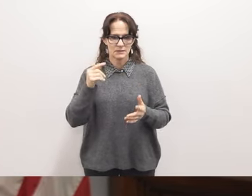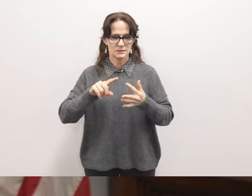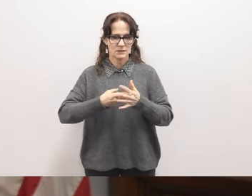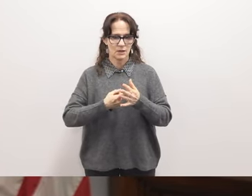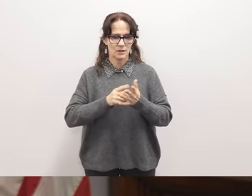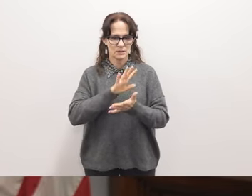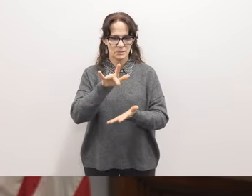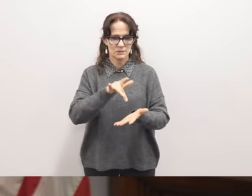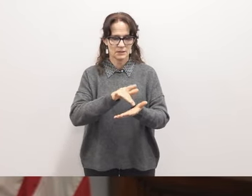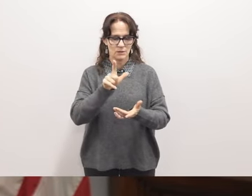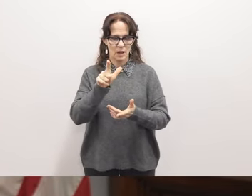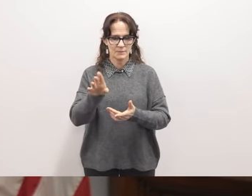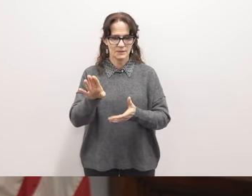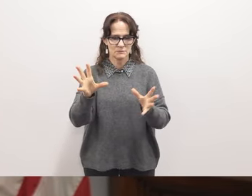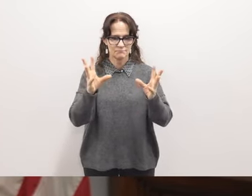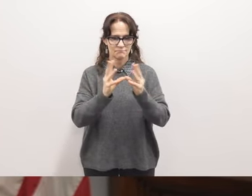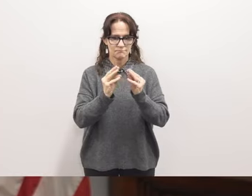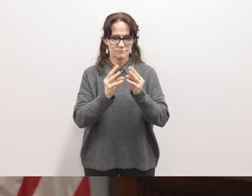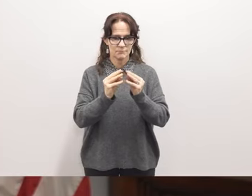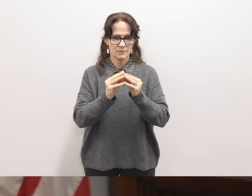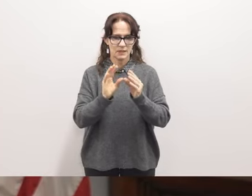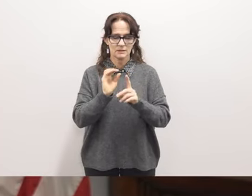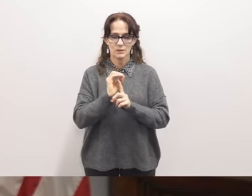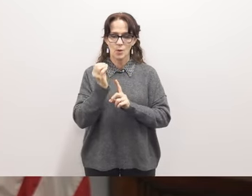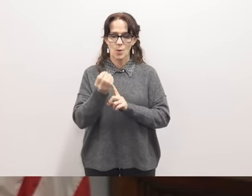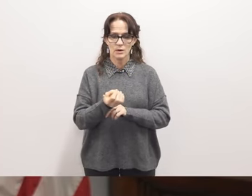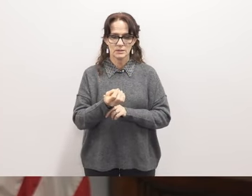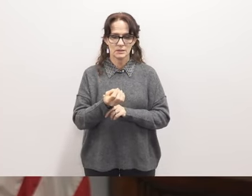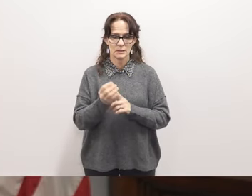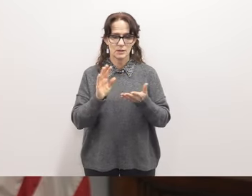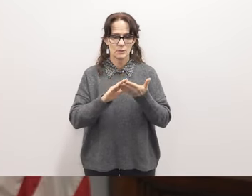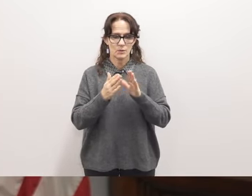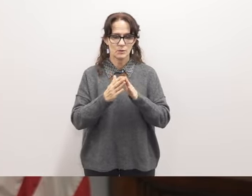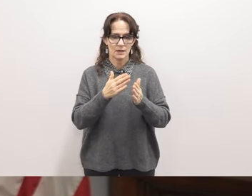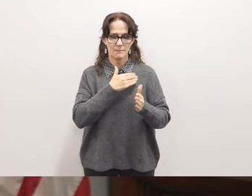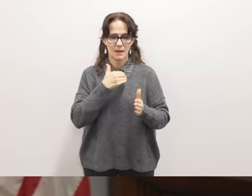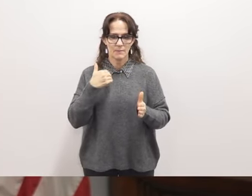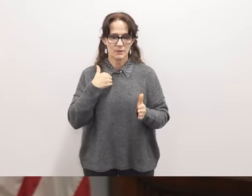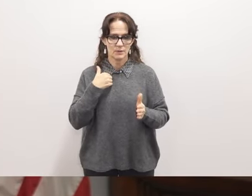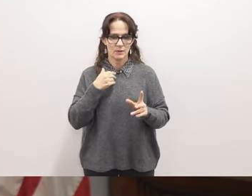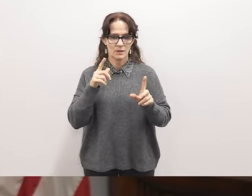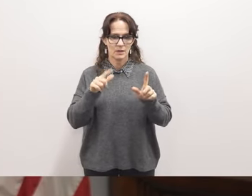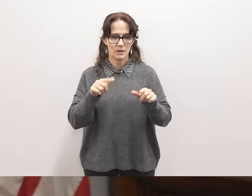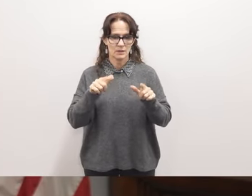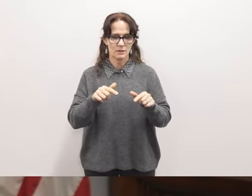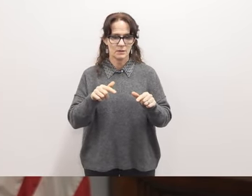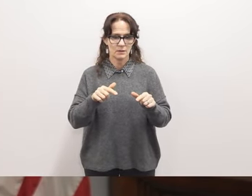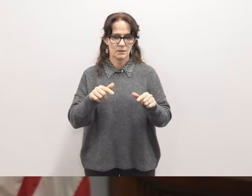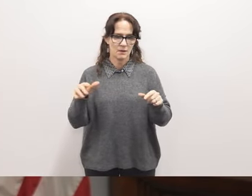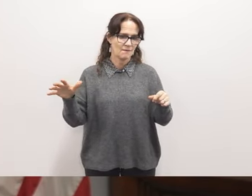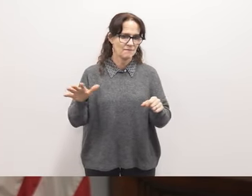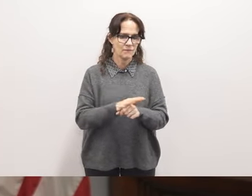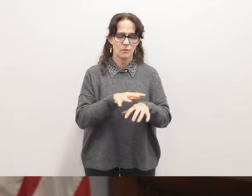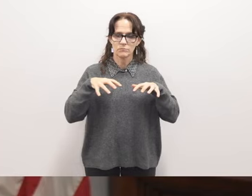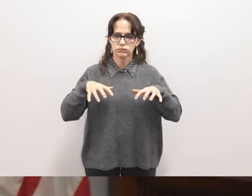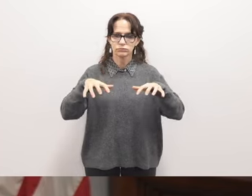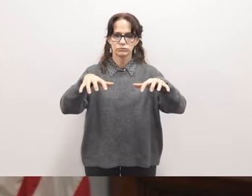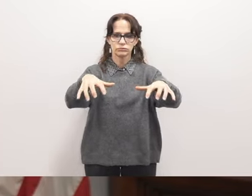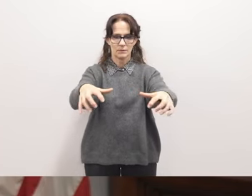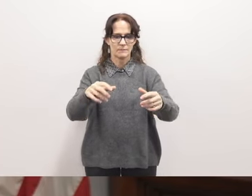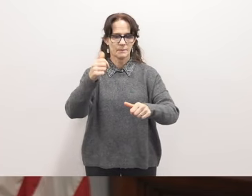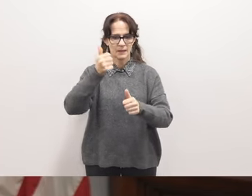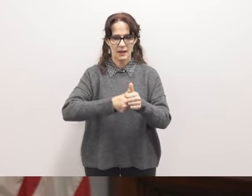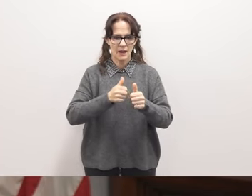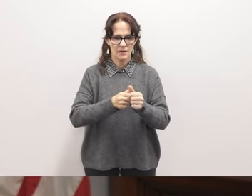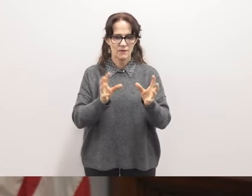convening um these are organizations and community members that attend and fill up the hall uh at every meeting